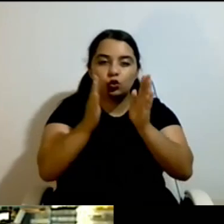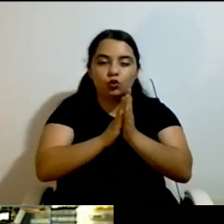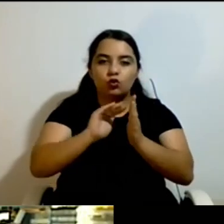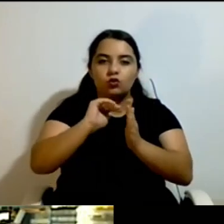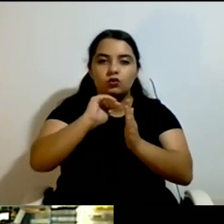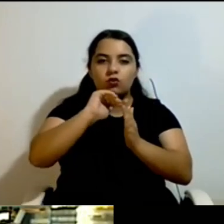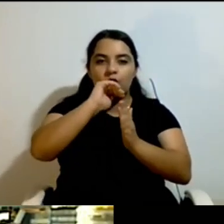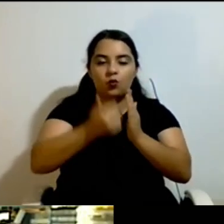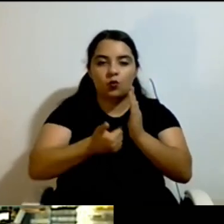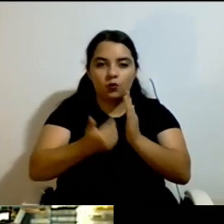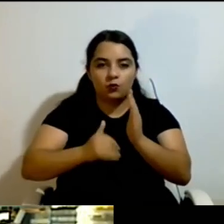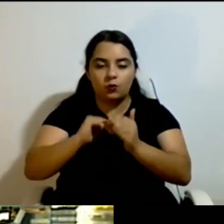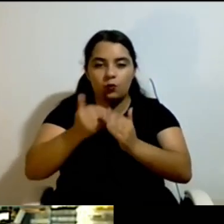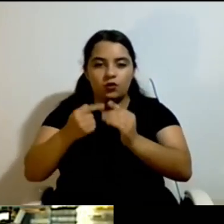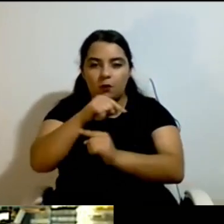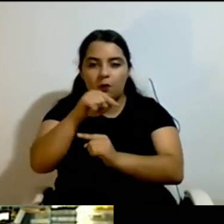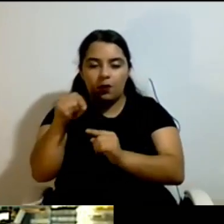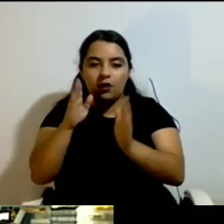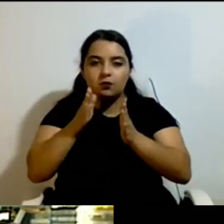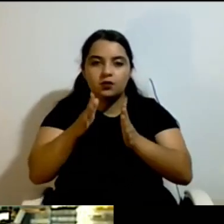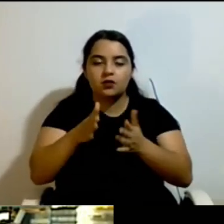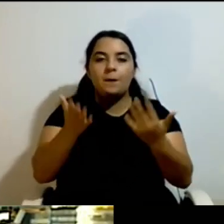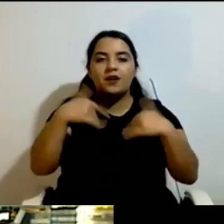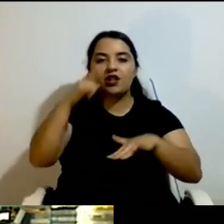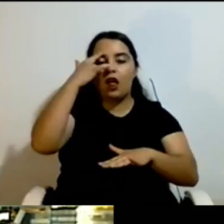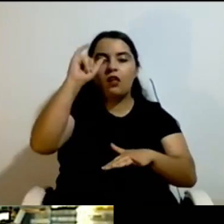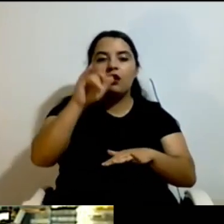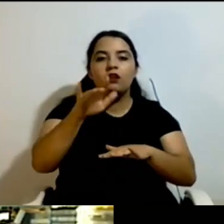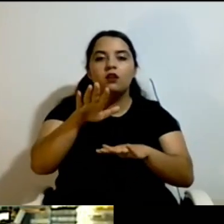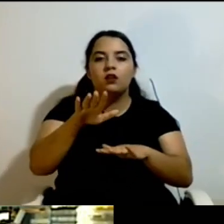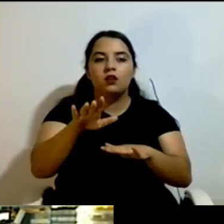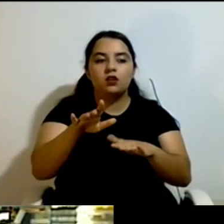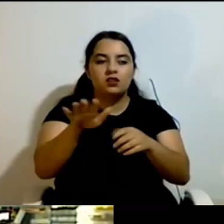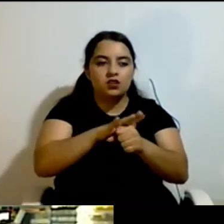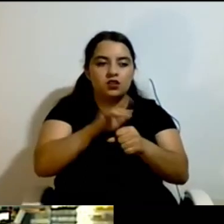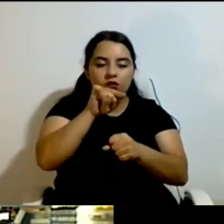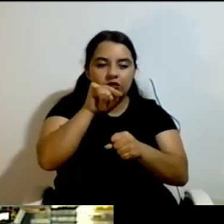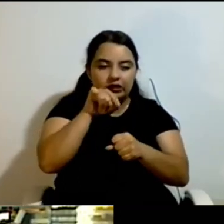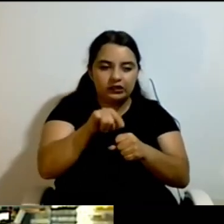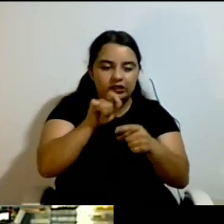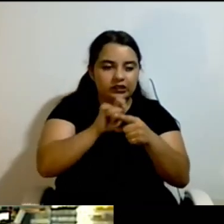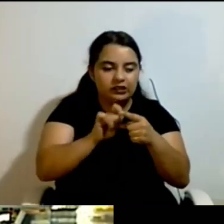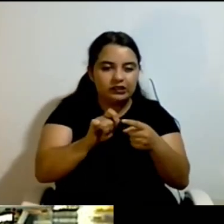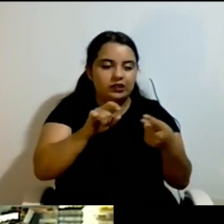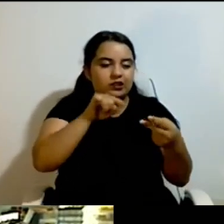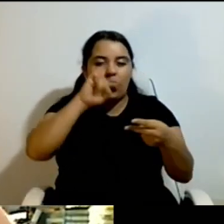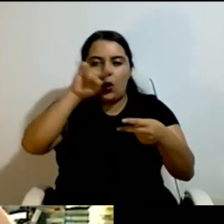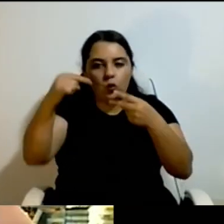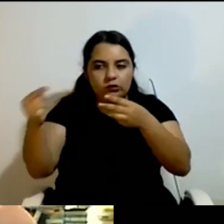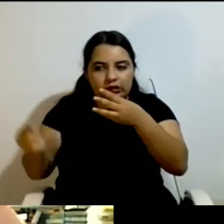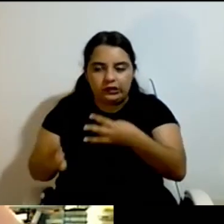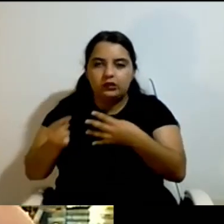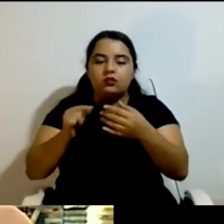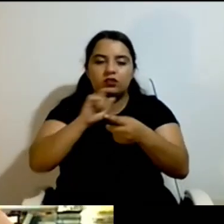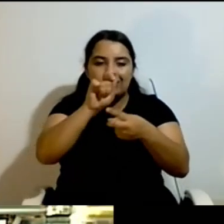to do with a specific situation in your situation or your situation. You have better ideas than we have. So give each